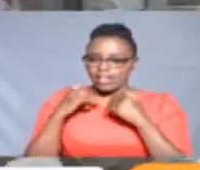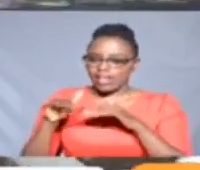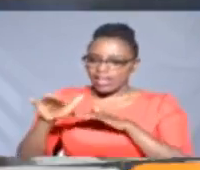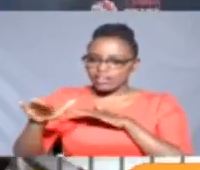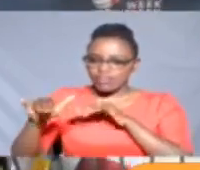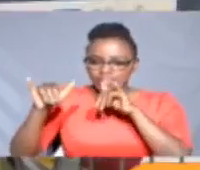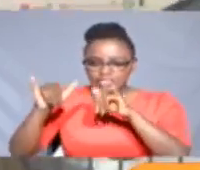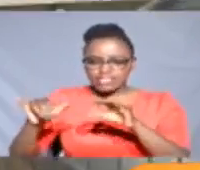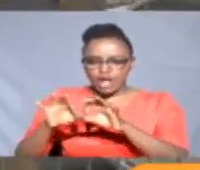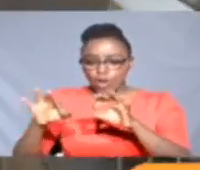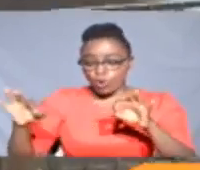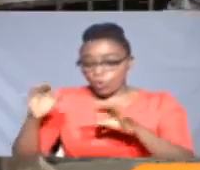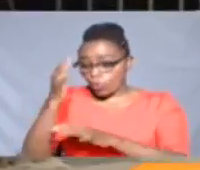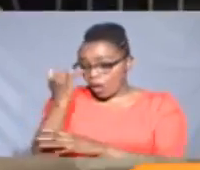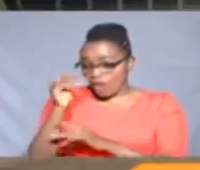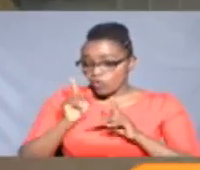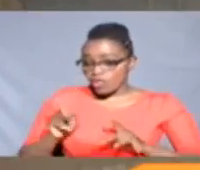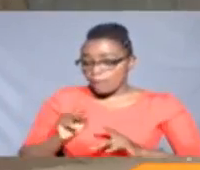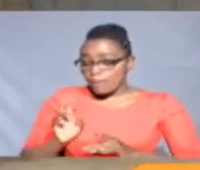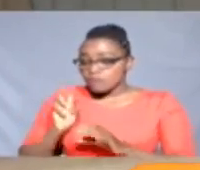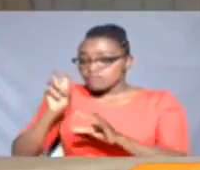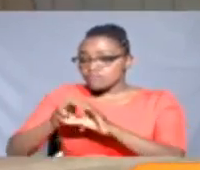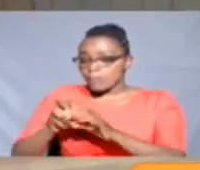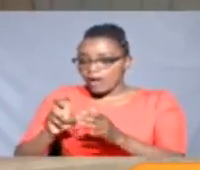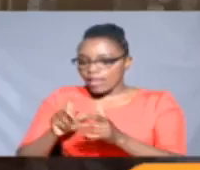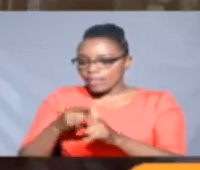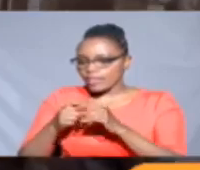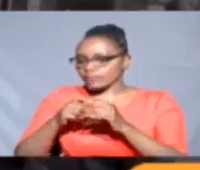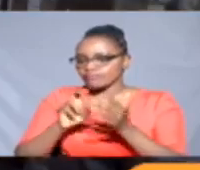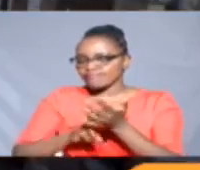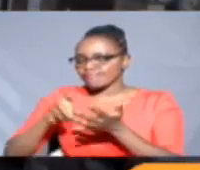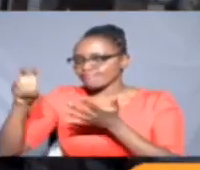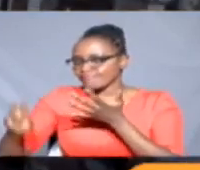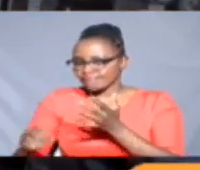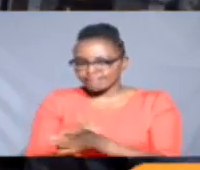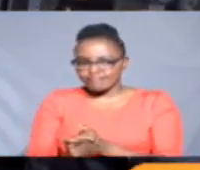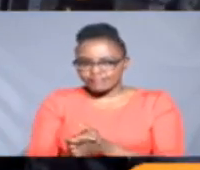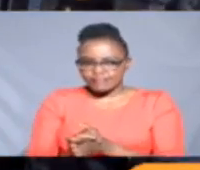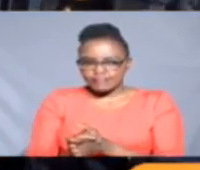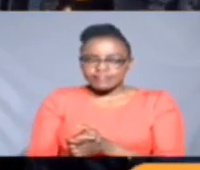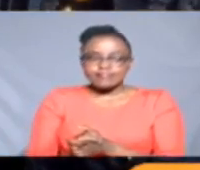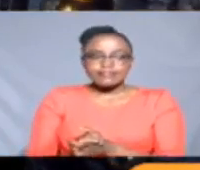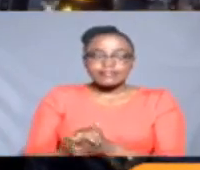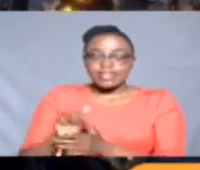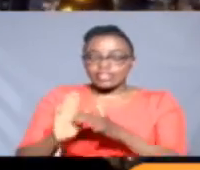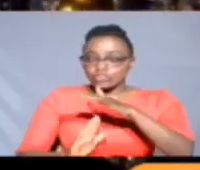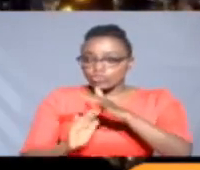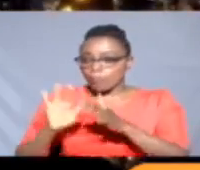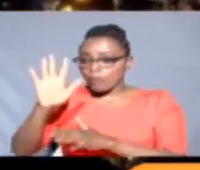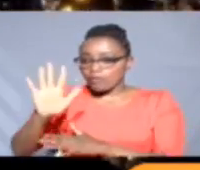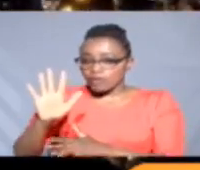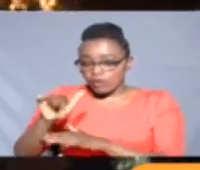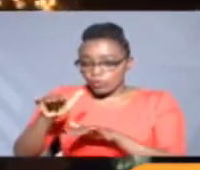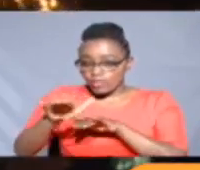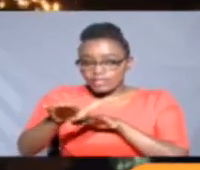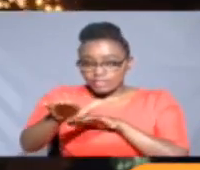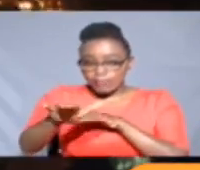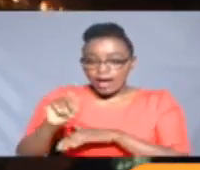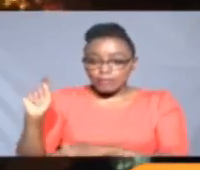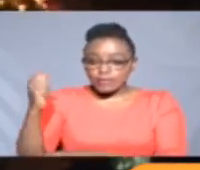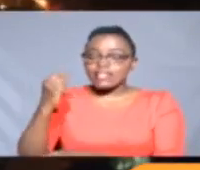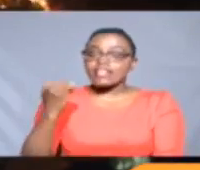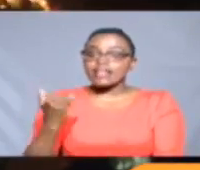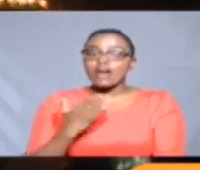and takes long for passengers to get on and to get off. Ranked fifth in the world in terms of traffic,